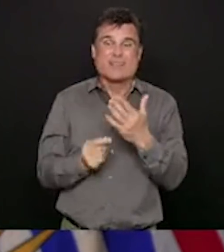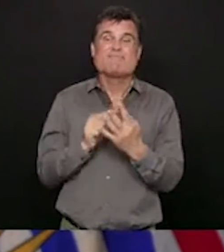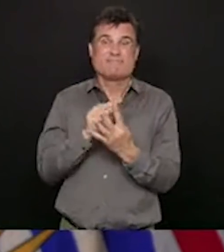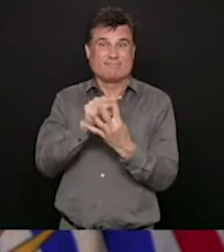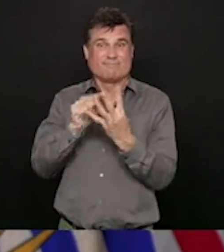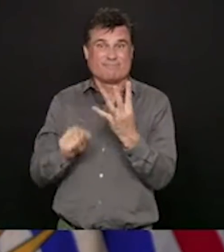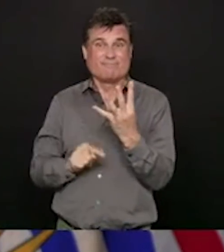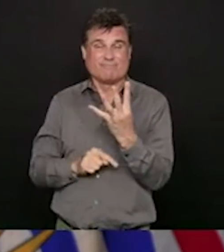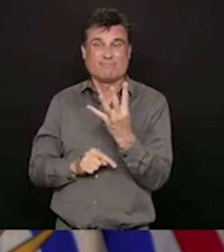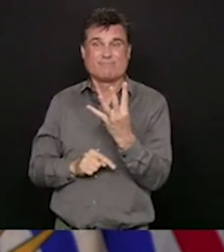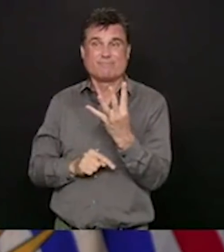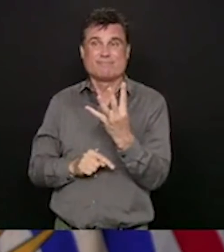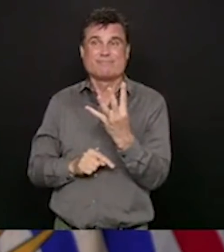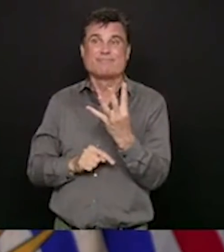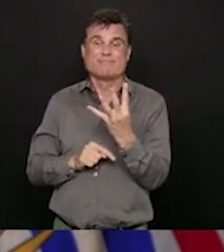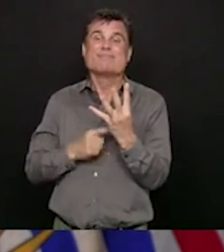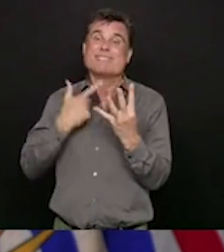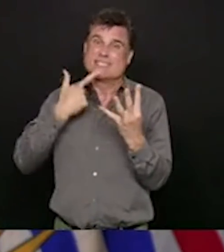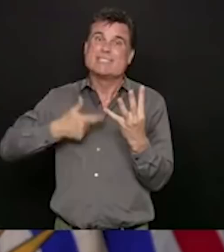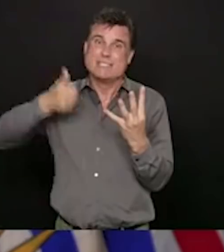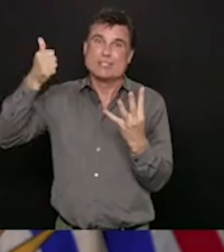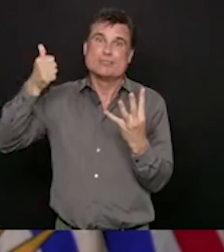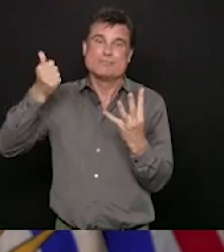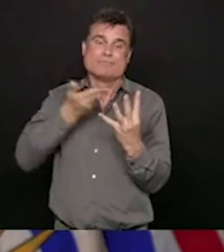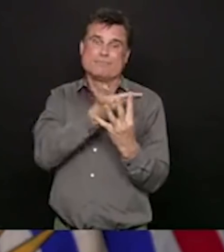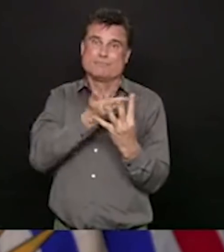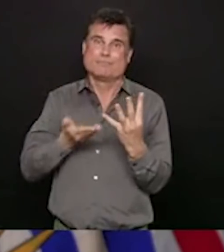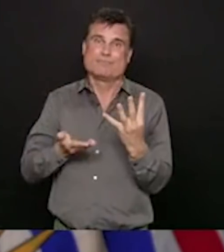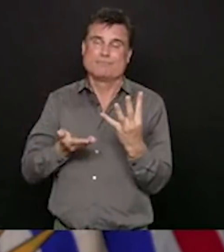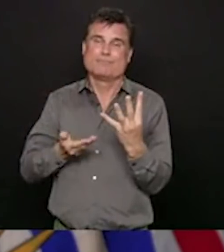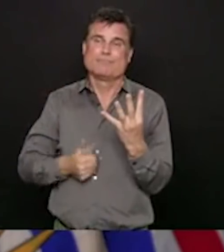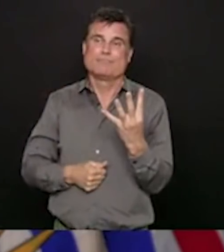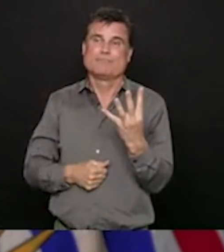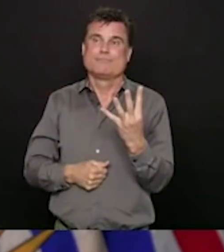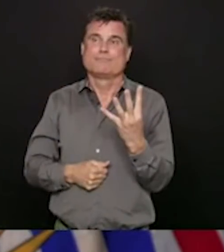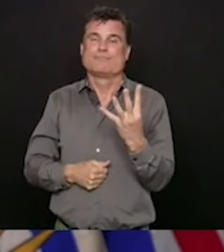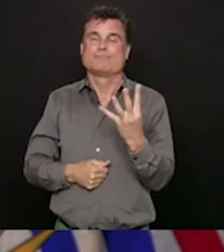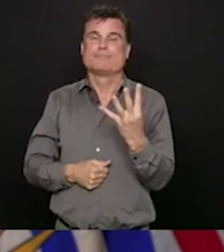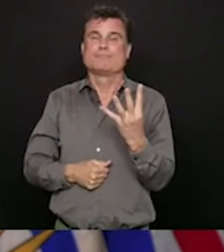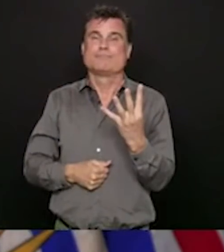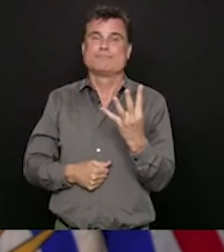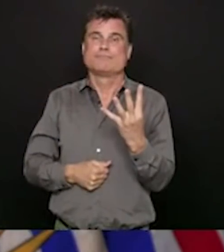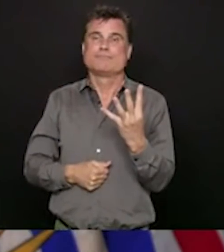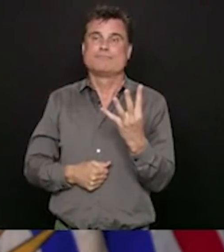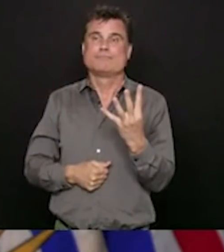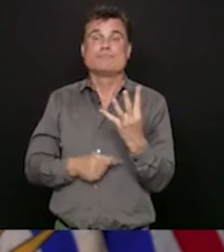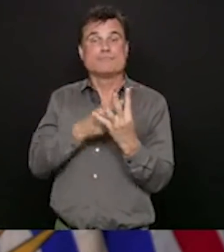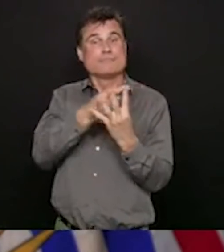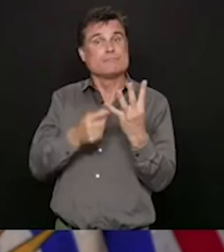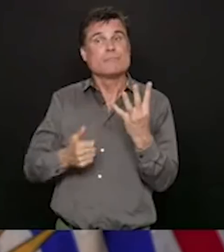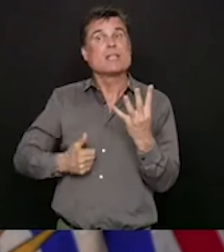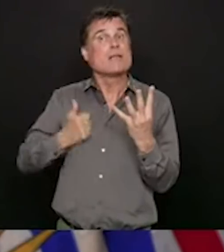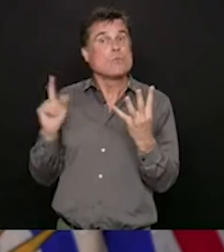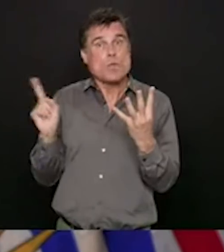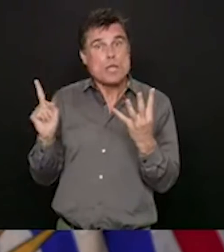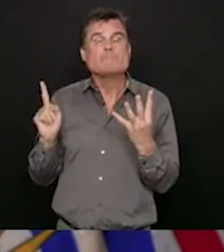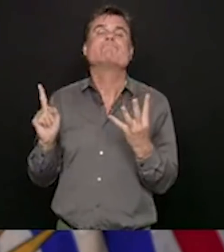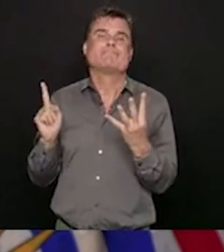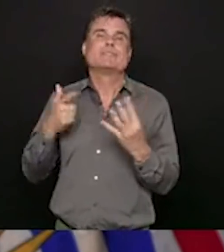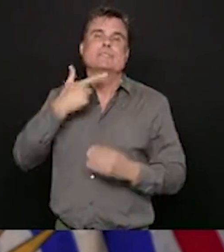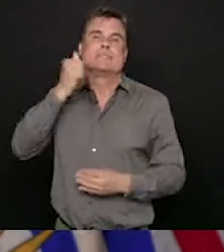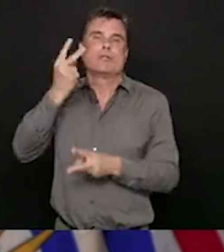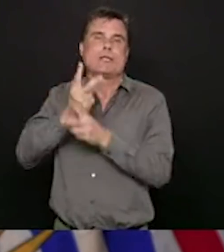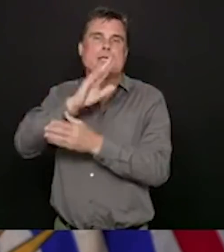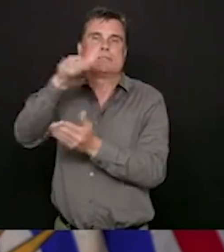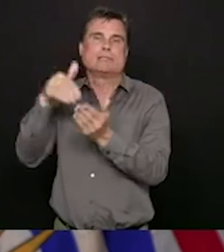seniors and elders from long-term care homes in our outbreaks. And, again, you know,